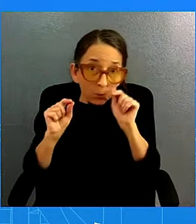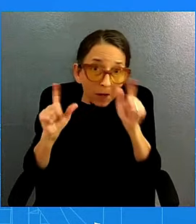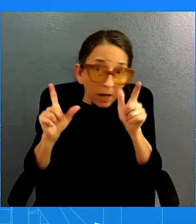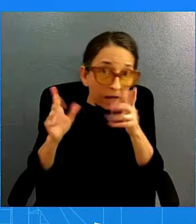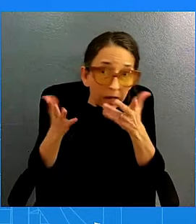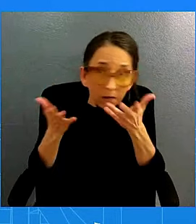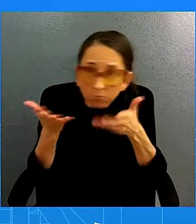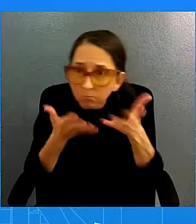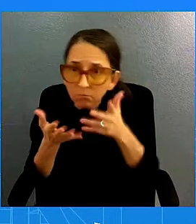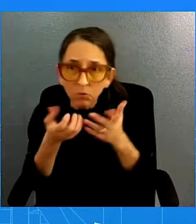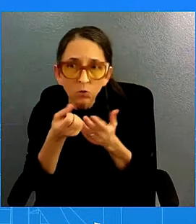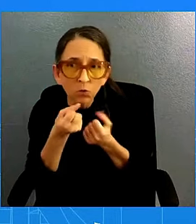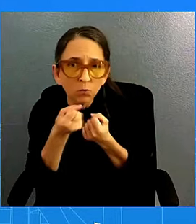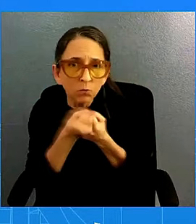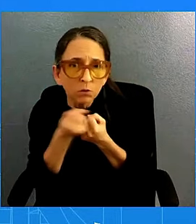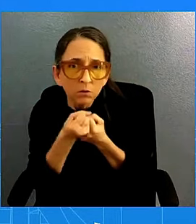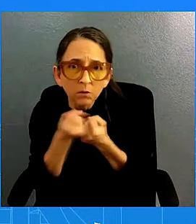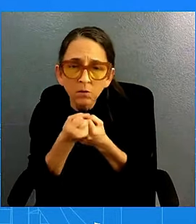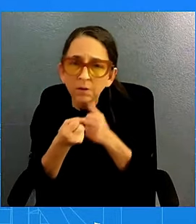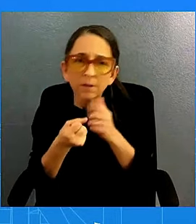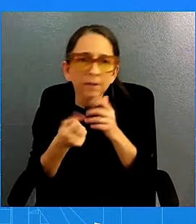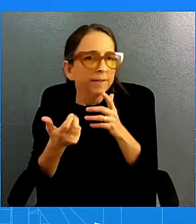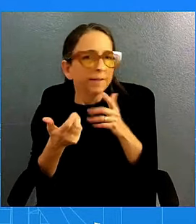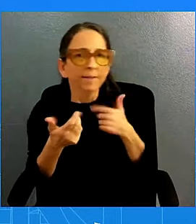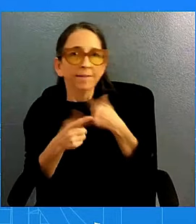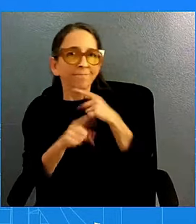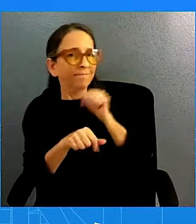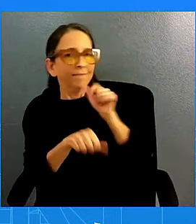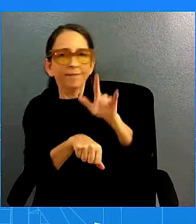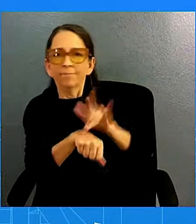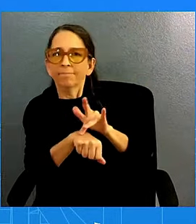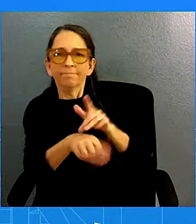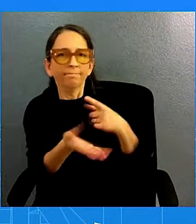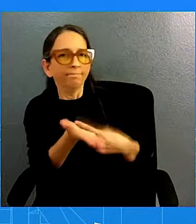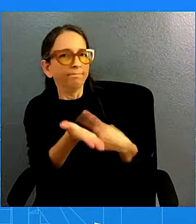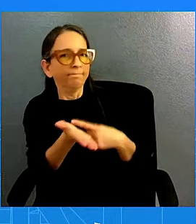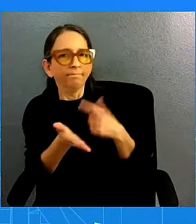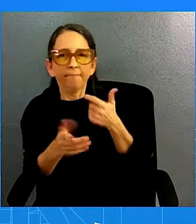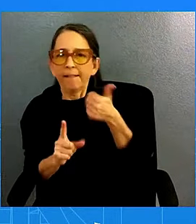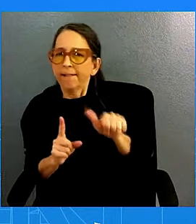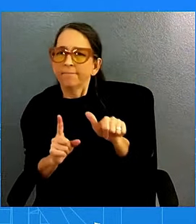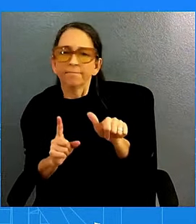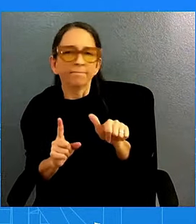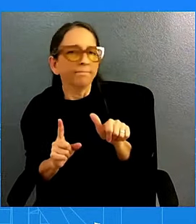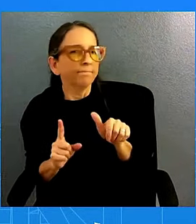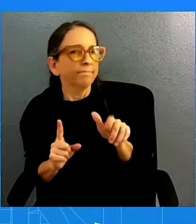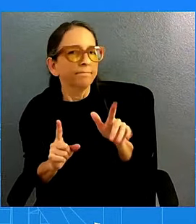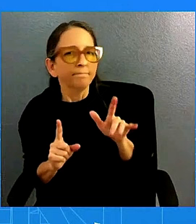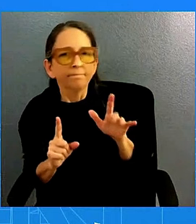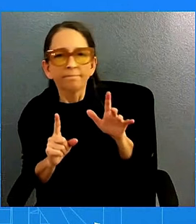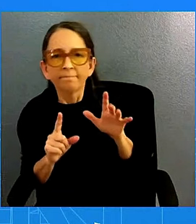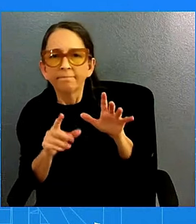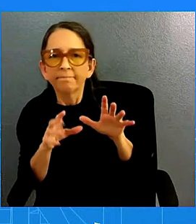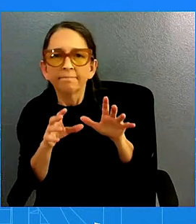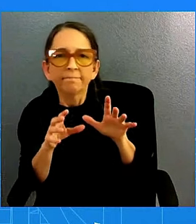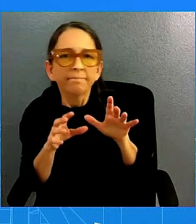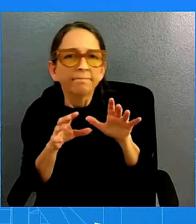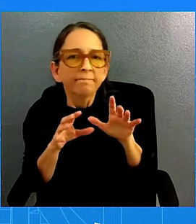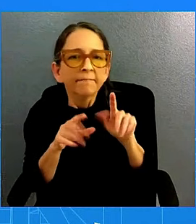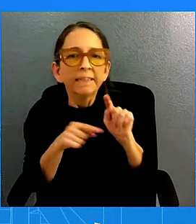endorsements from any organization, including today the Teamsters. That is certainly something that the campaign could speak to.